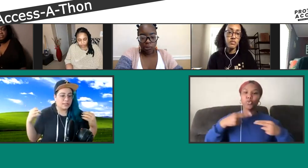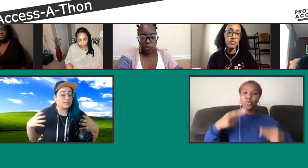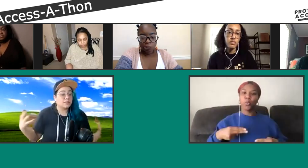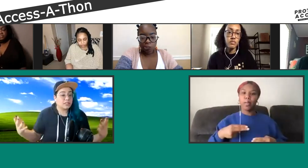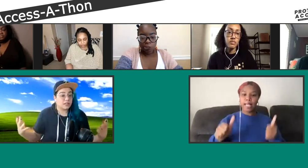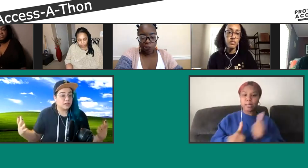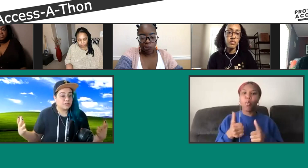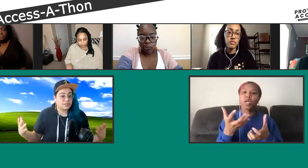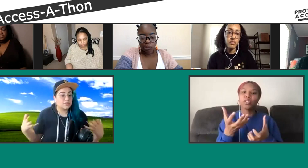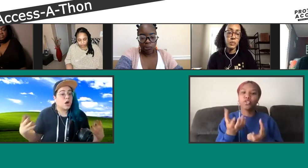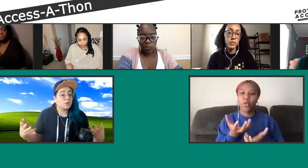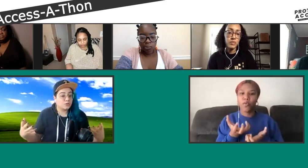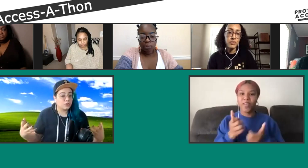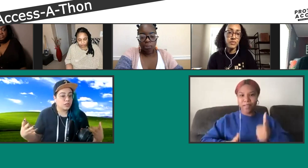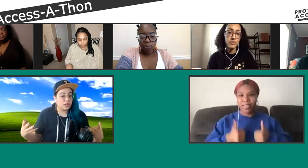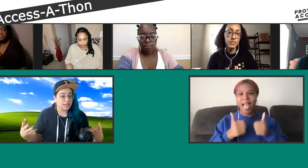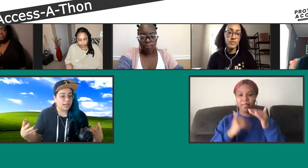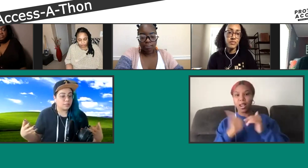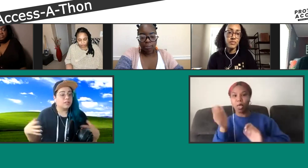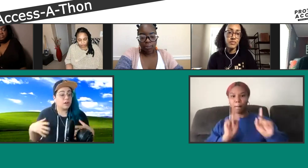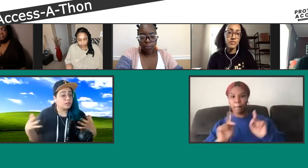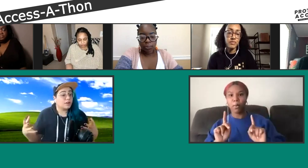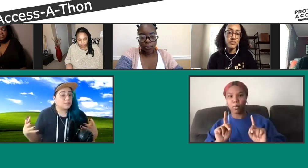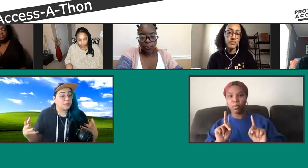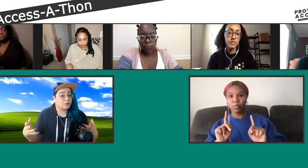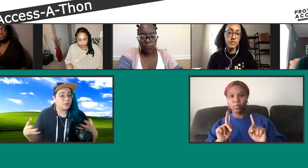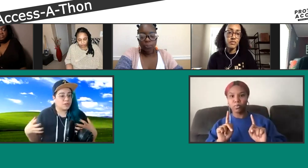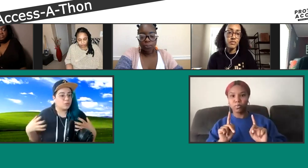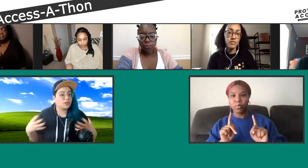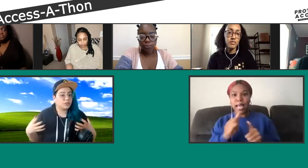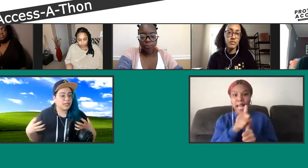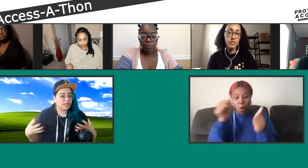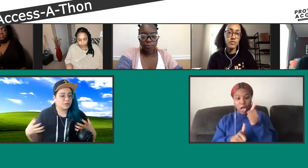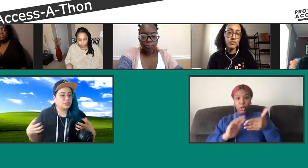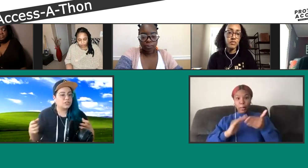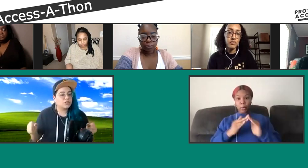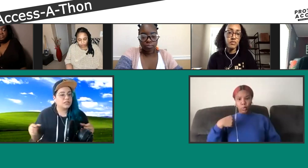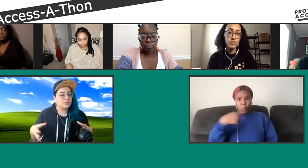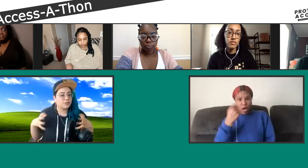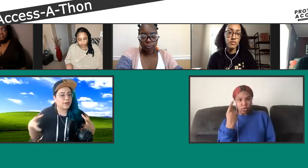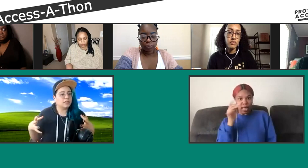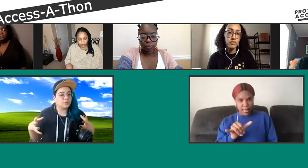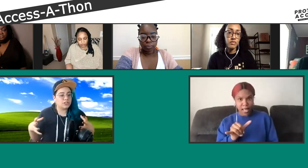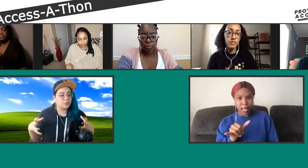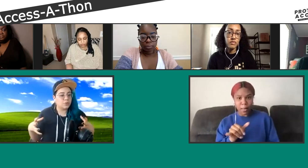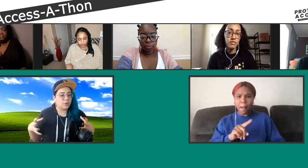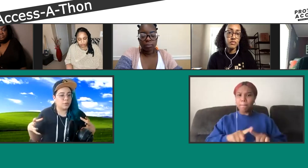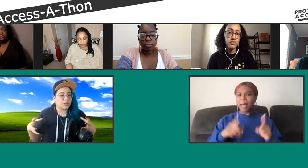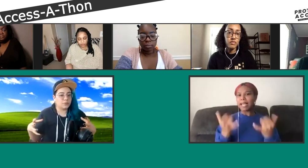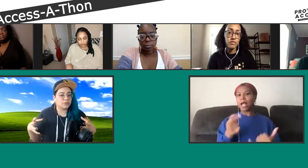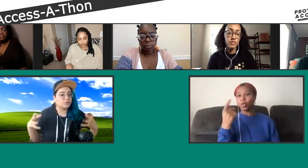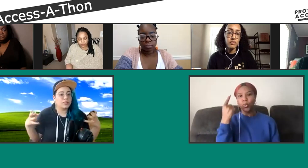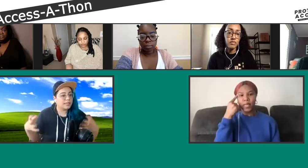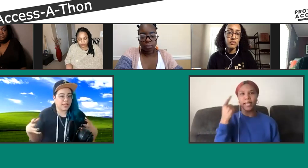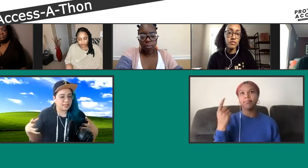And this is something that a lot of us have known for a long time, but there are a lot of people who have been willfully ignorant. Do you think that we're finally reaching a point where